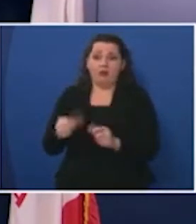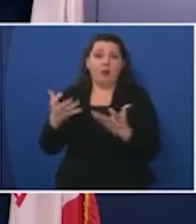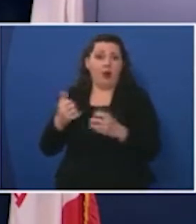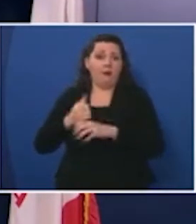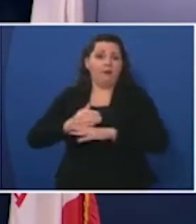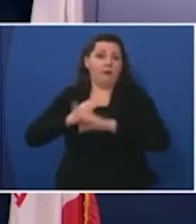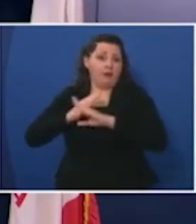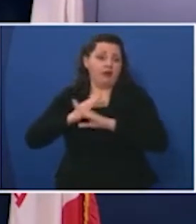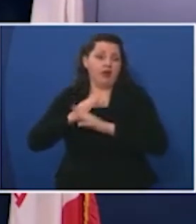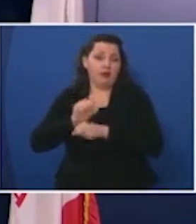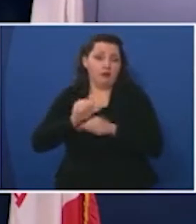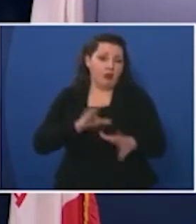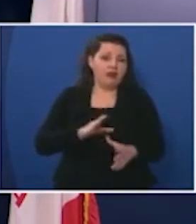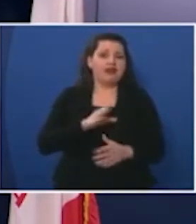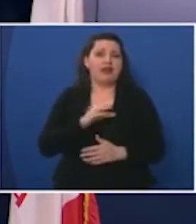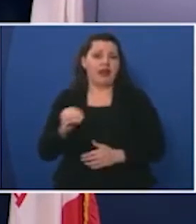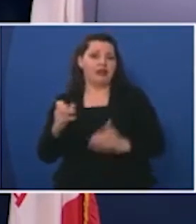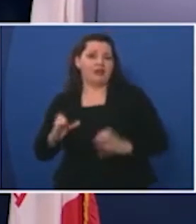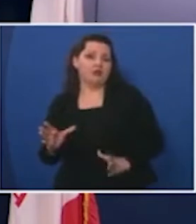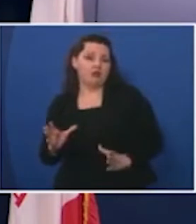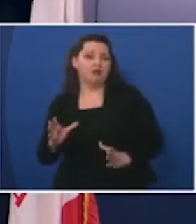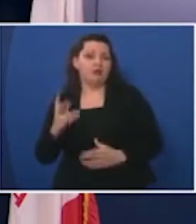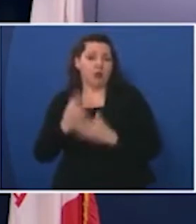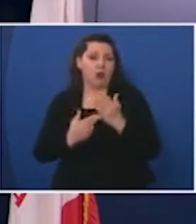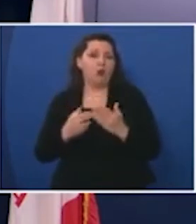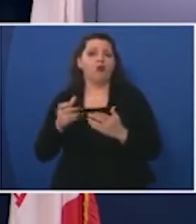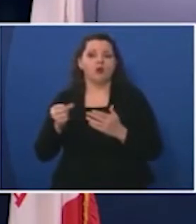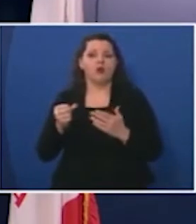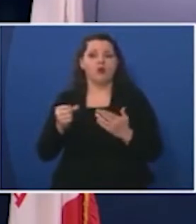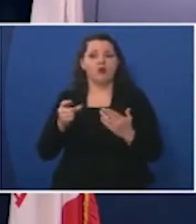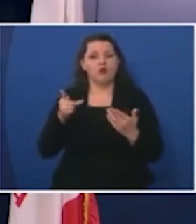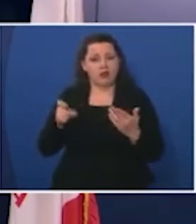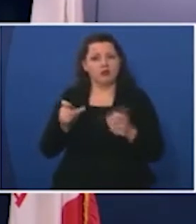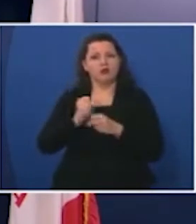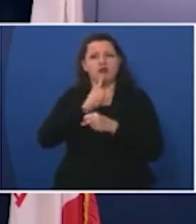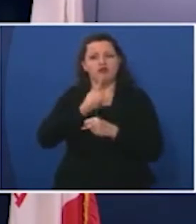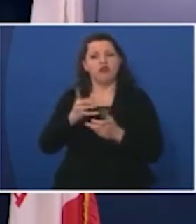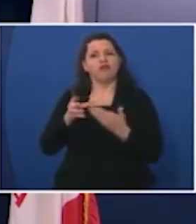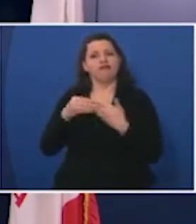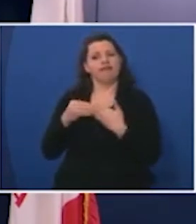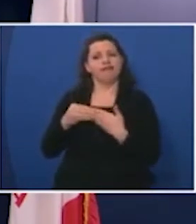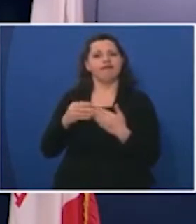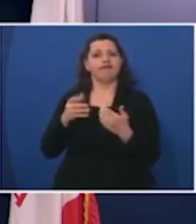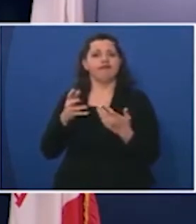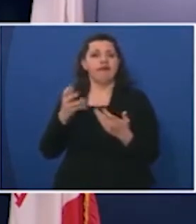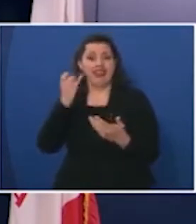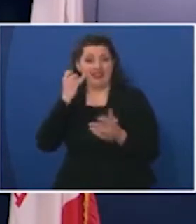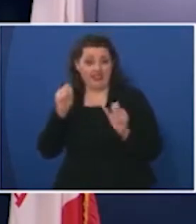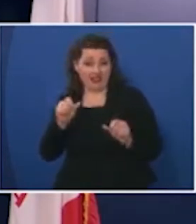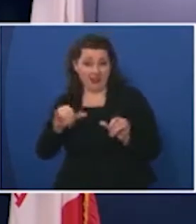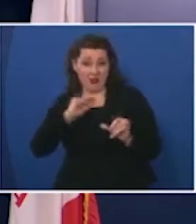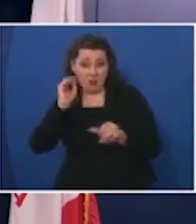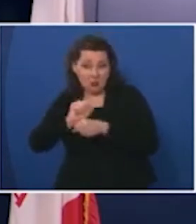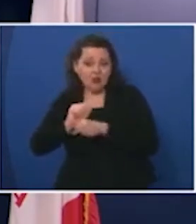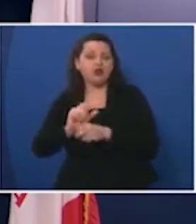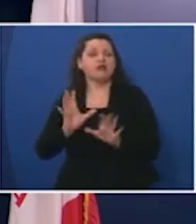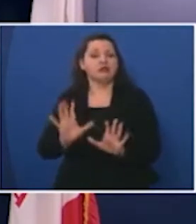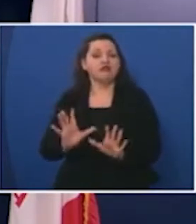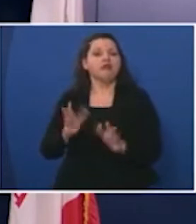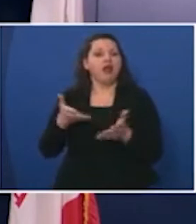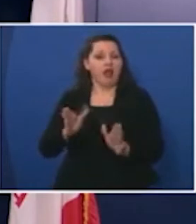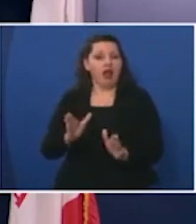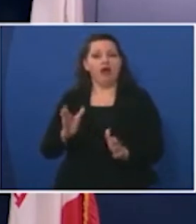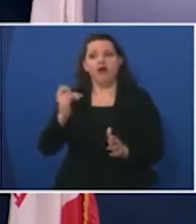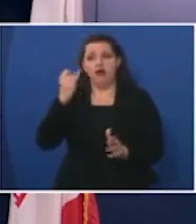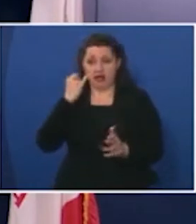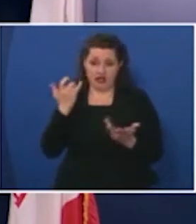their employees as well so we need to make accommodations to allow your workforce to work from home if you can or to make accommodations that they come back if